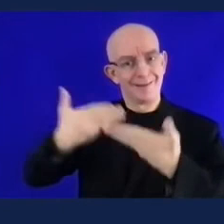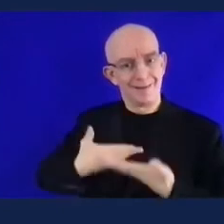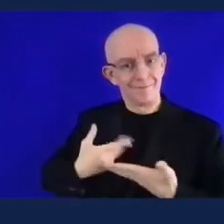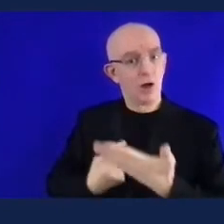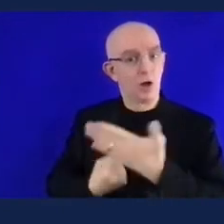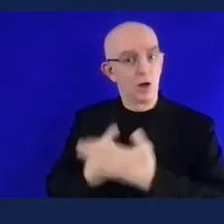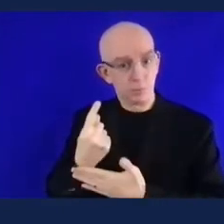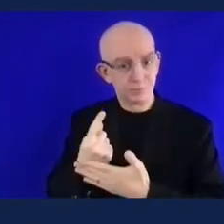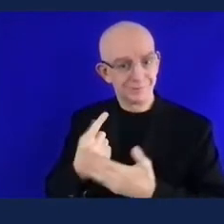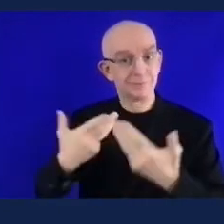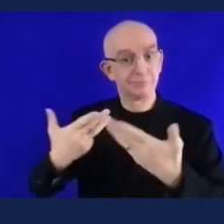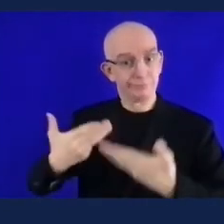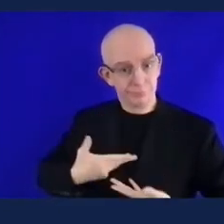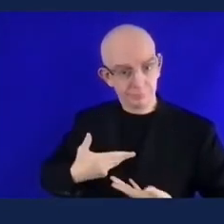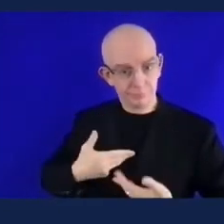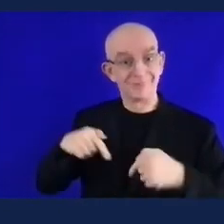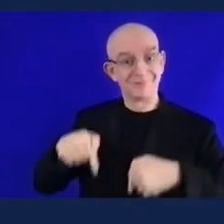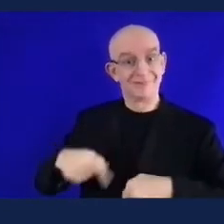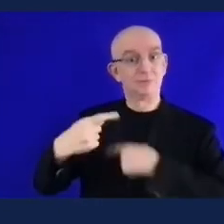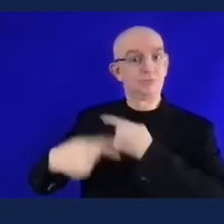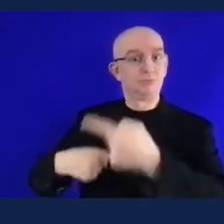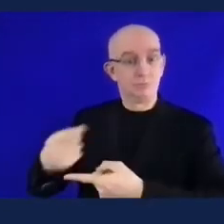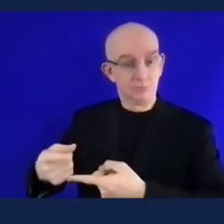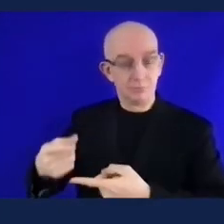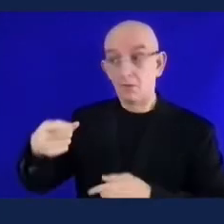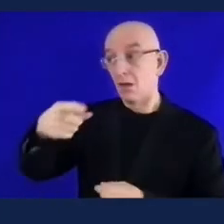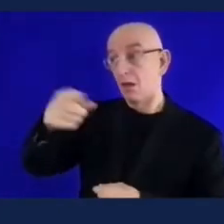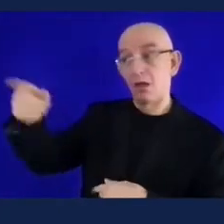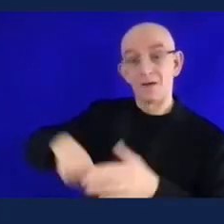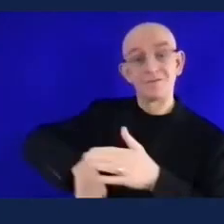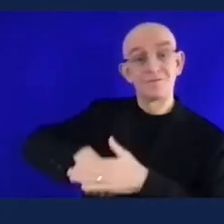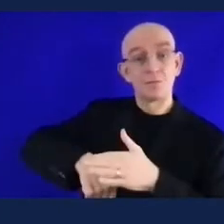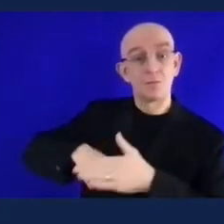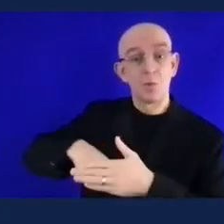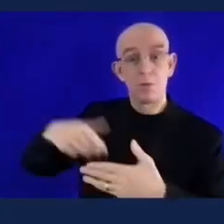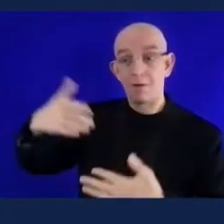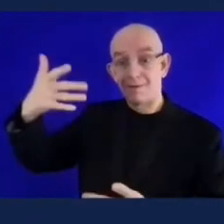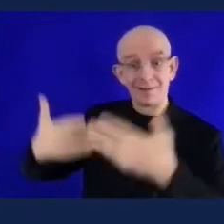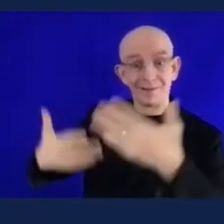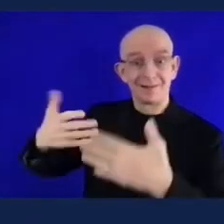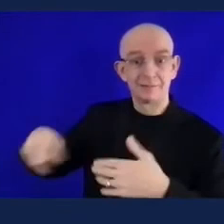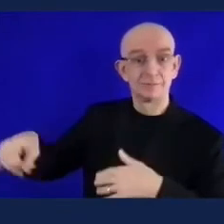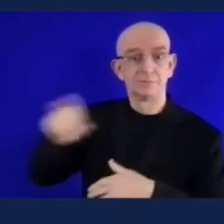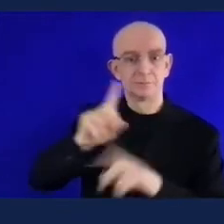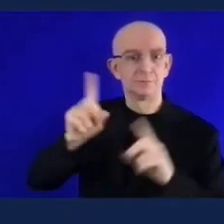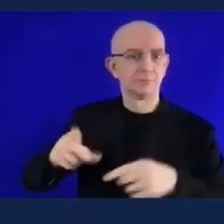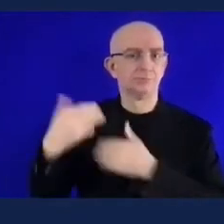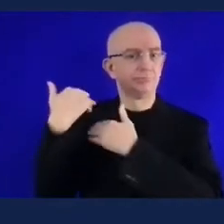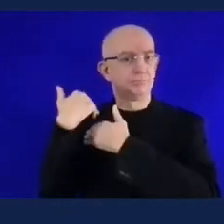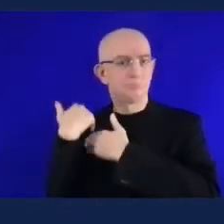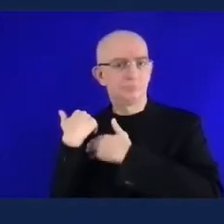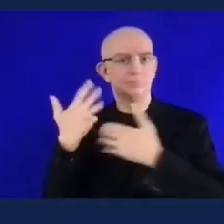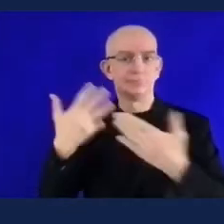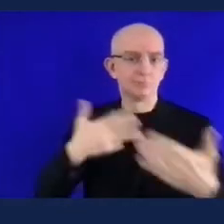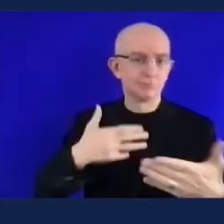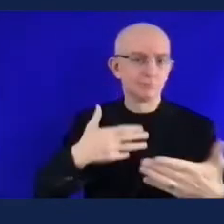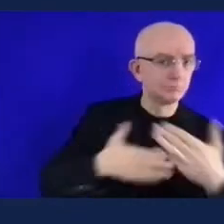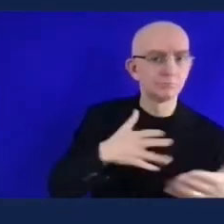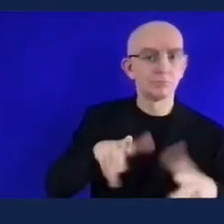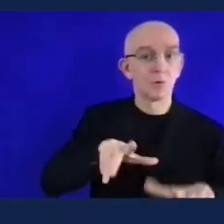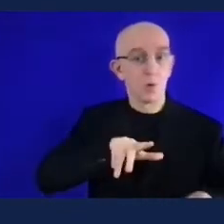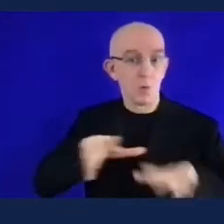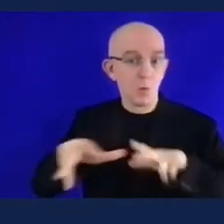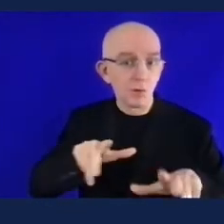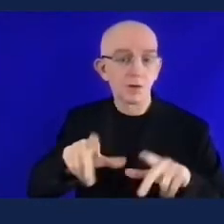activations where just people can just go there and just show what they're able to do i think that's that's just be an opening yeah i'd agree